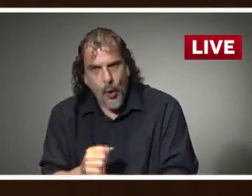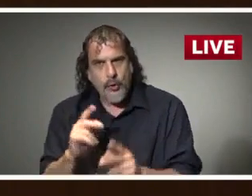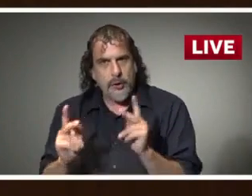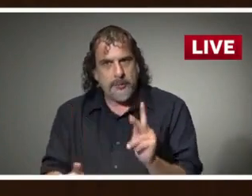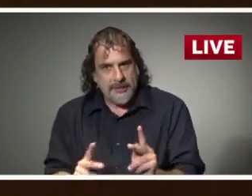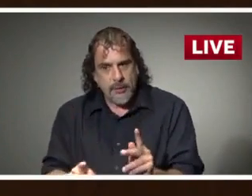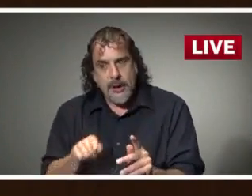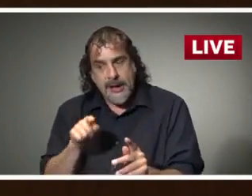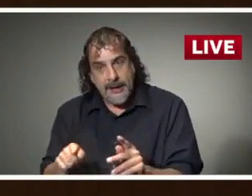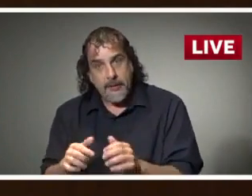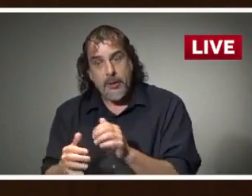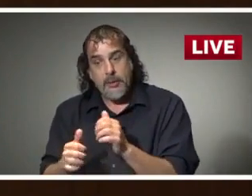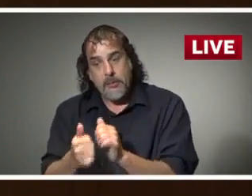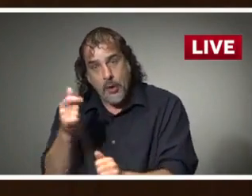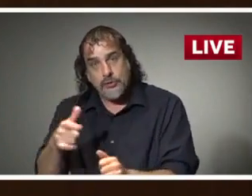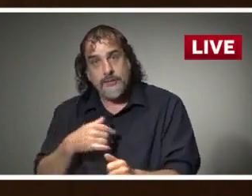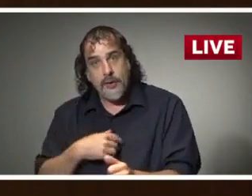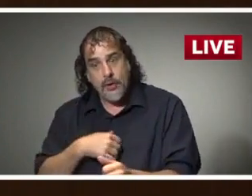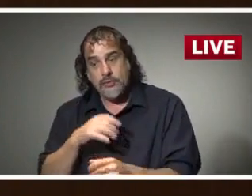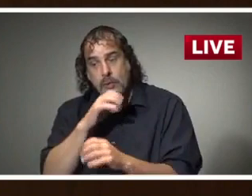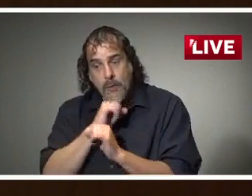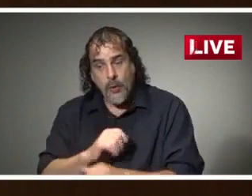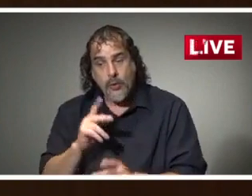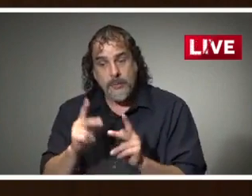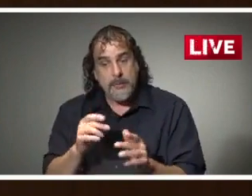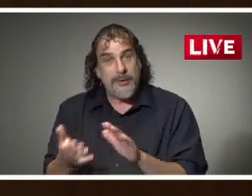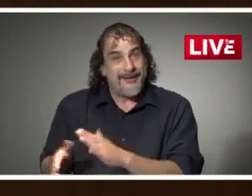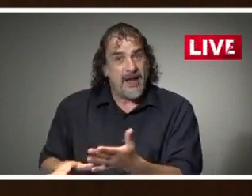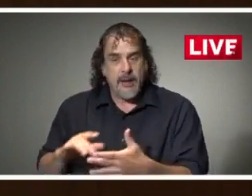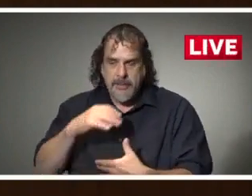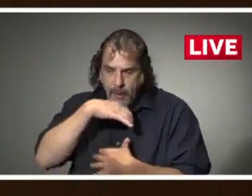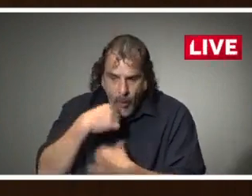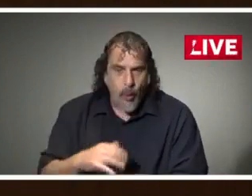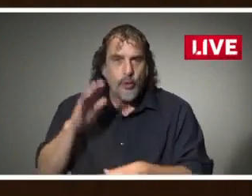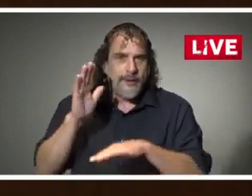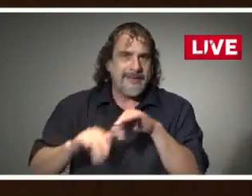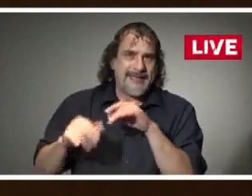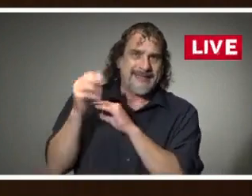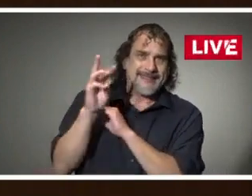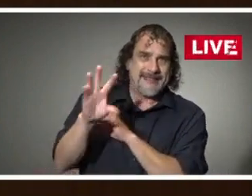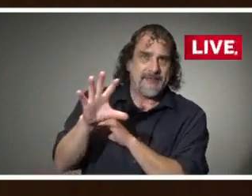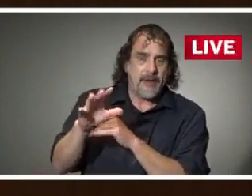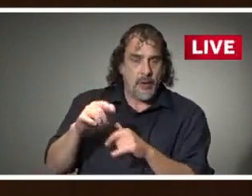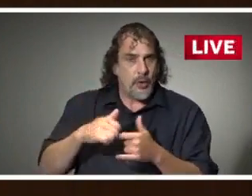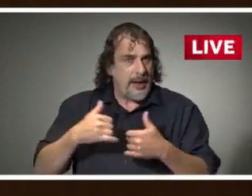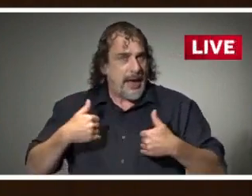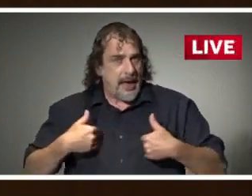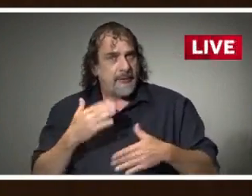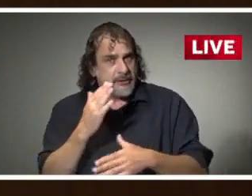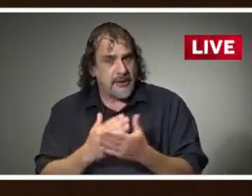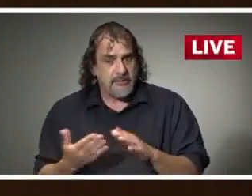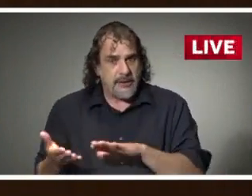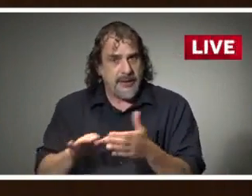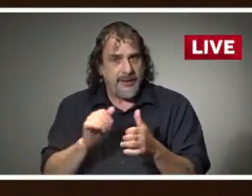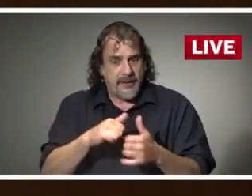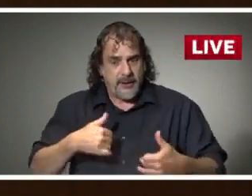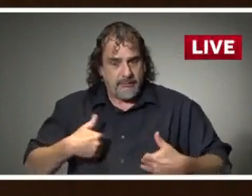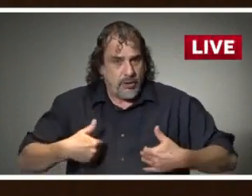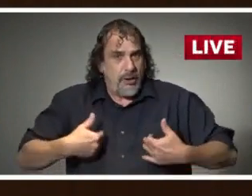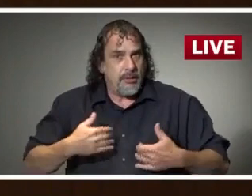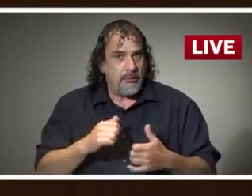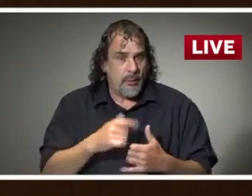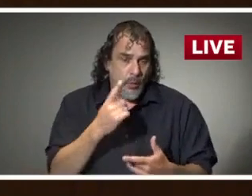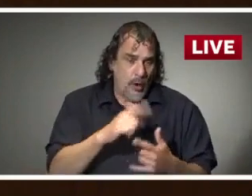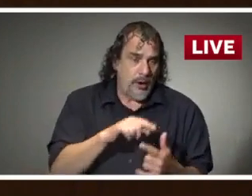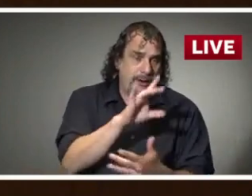majority of people who have died thus far have been over 60 years of age. But we do have deaths in a younger age group, including one between 18 and